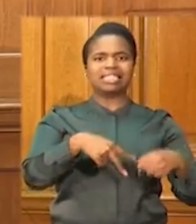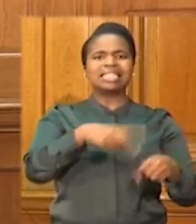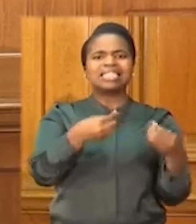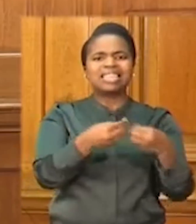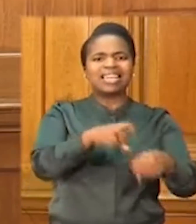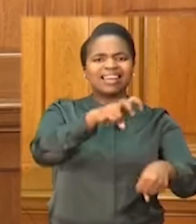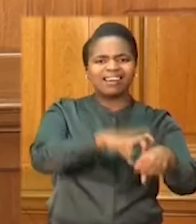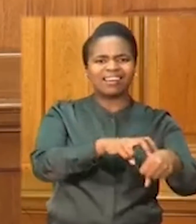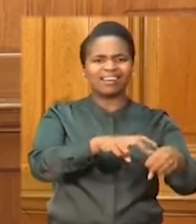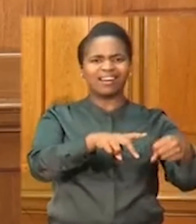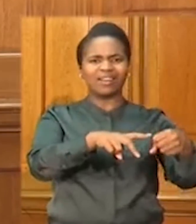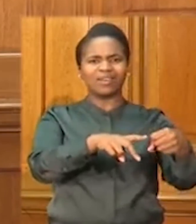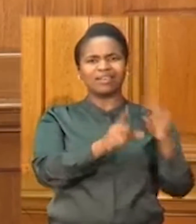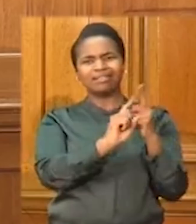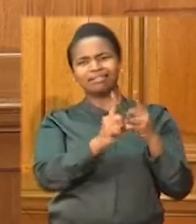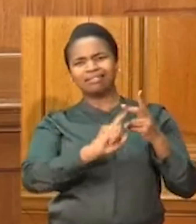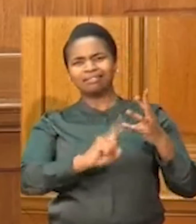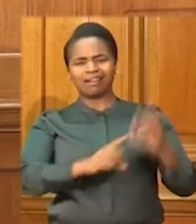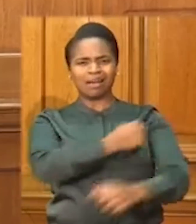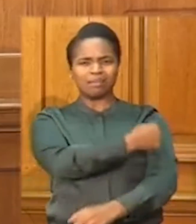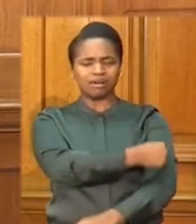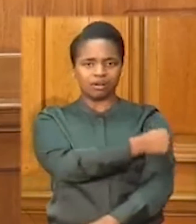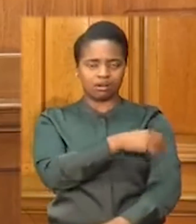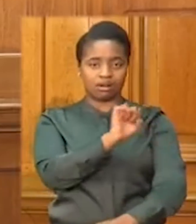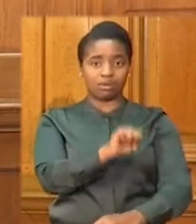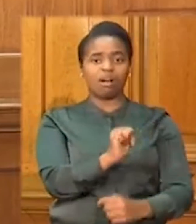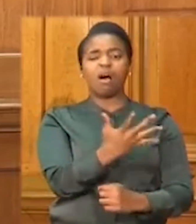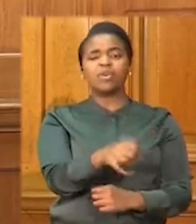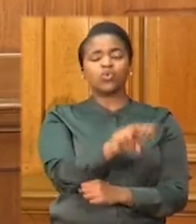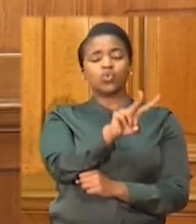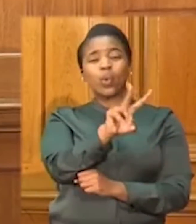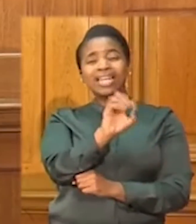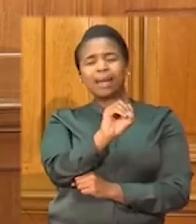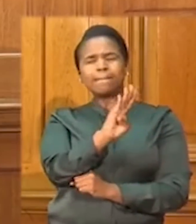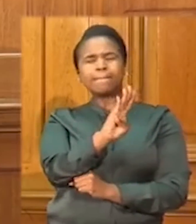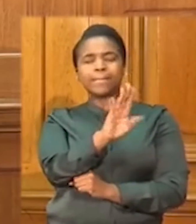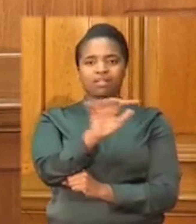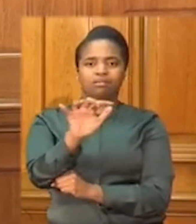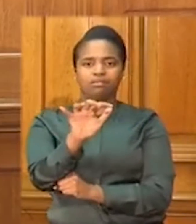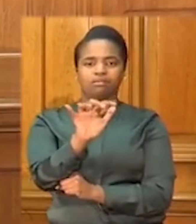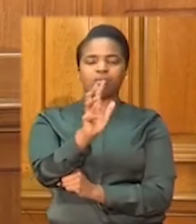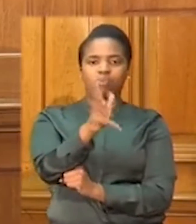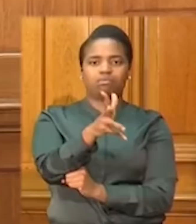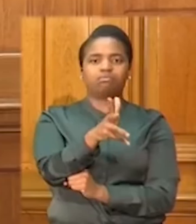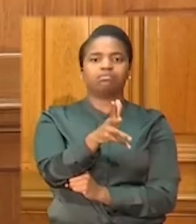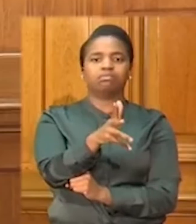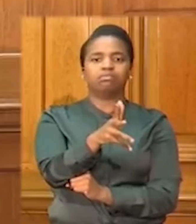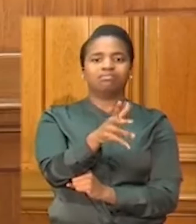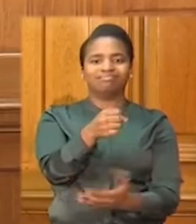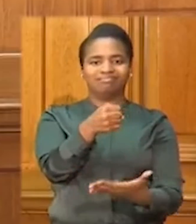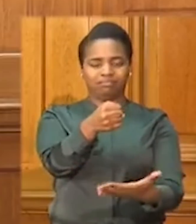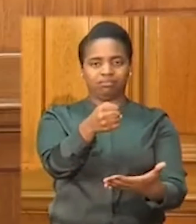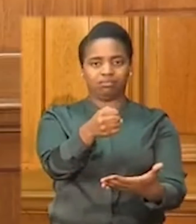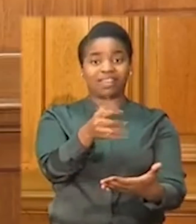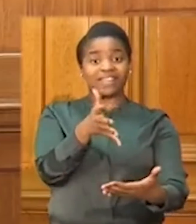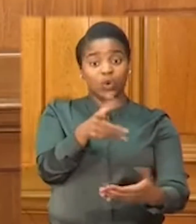An amount of $20 billion will be directed towards addressing our efforts to